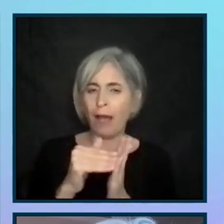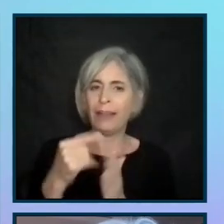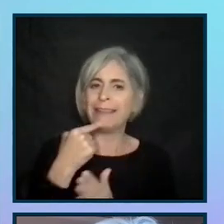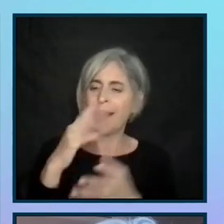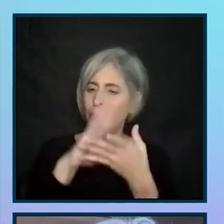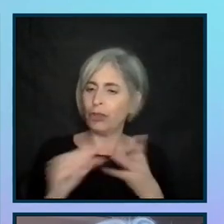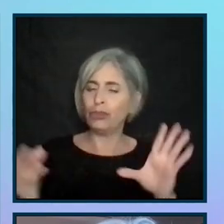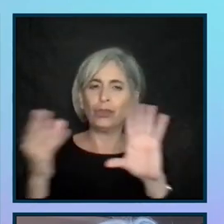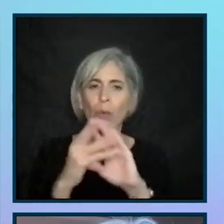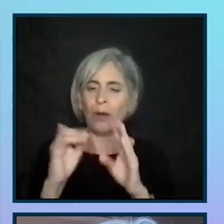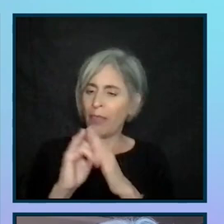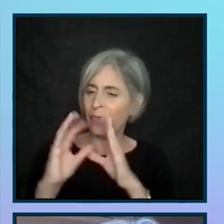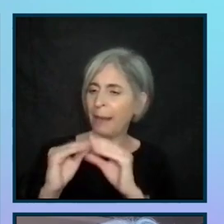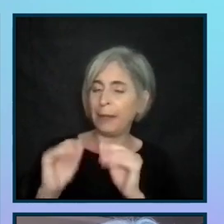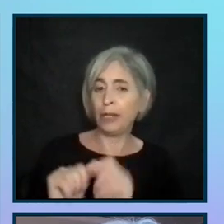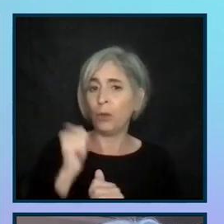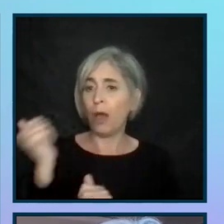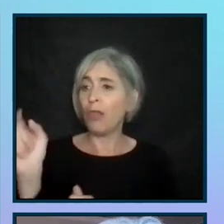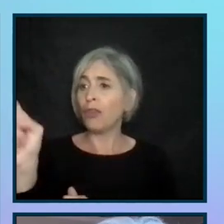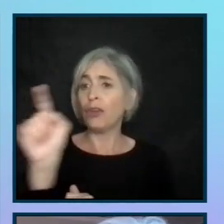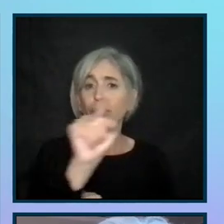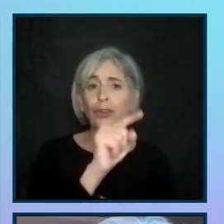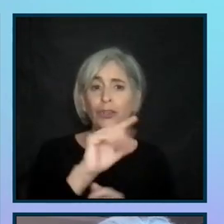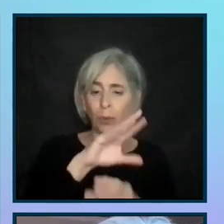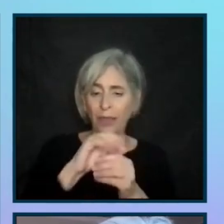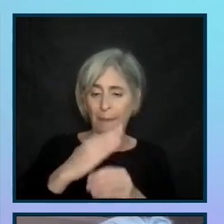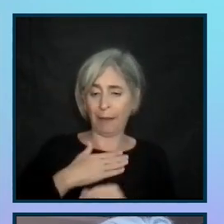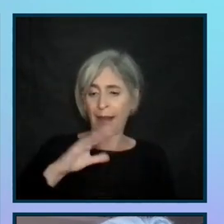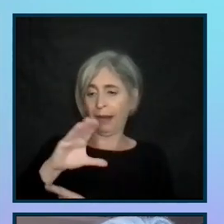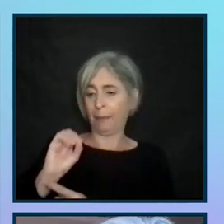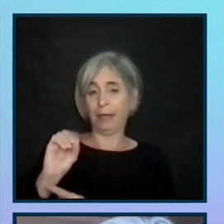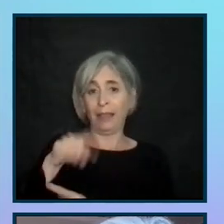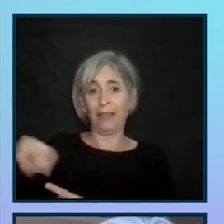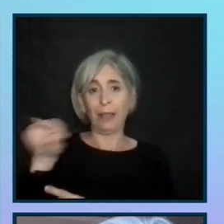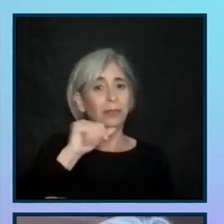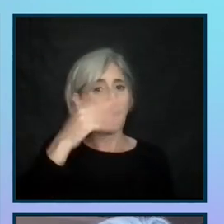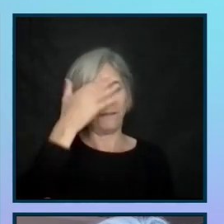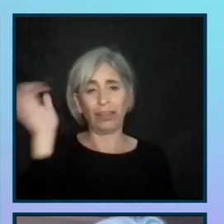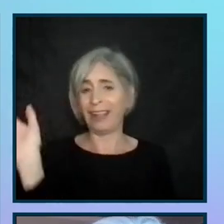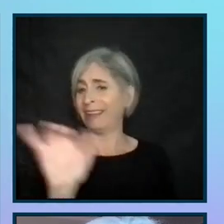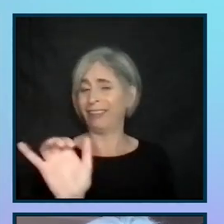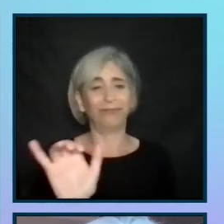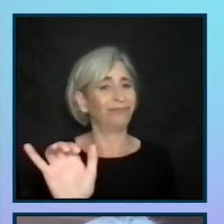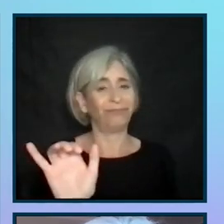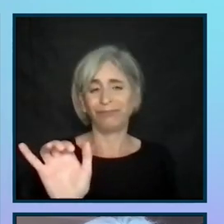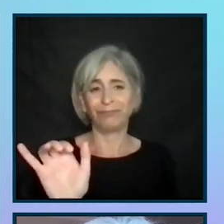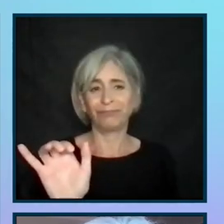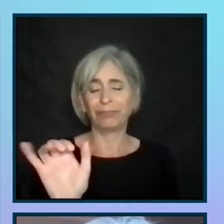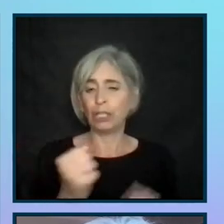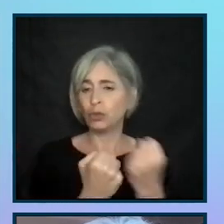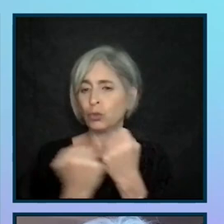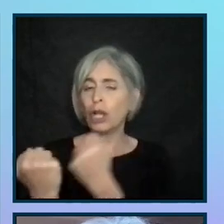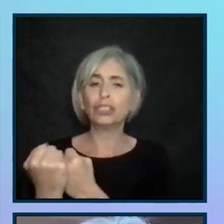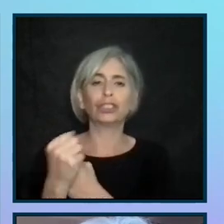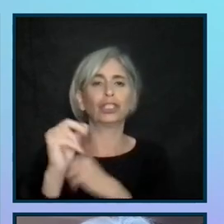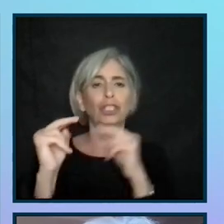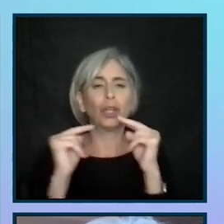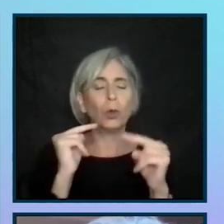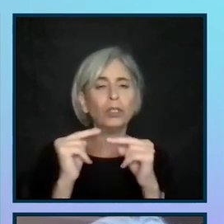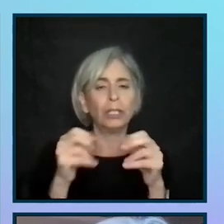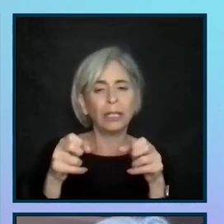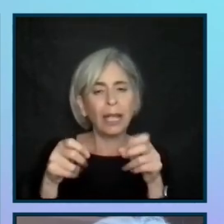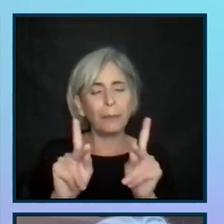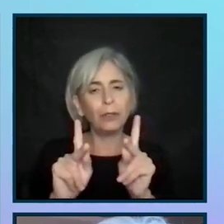the story of that meeting to others in the company. They will never forget her either. Structured negotiation gave us the